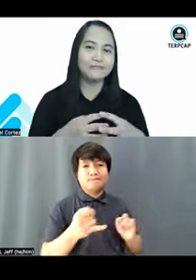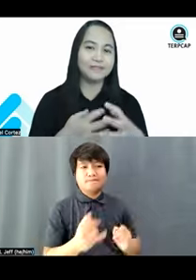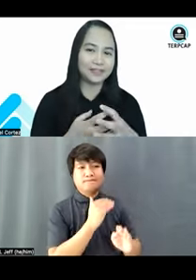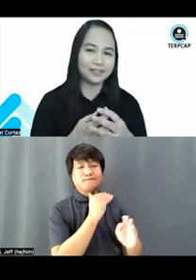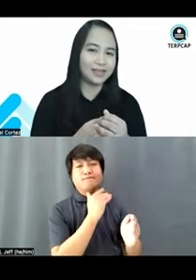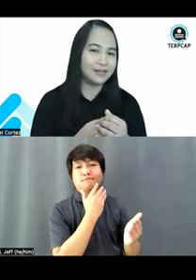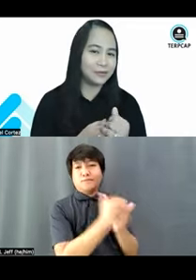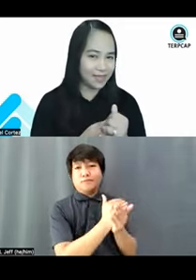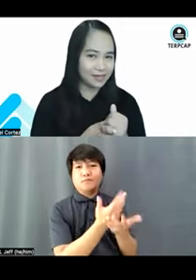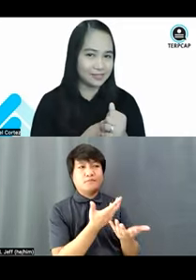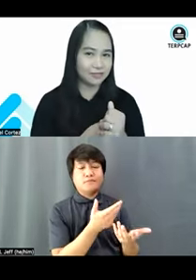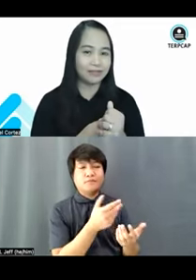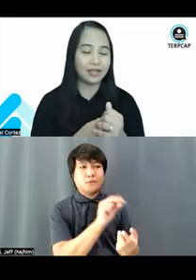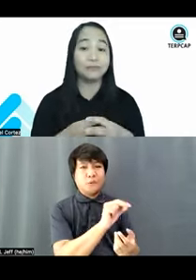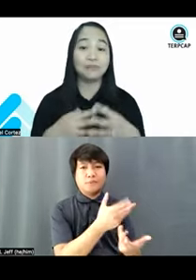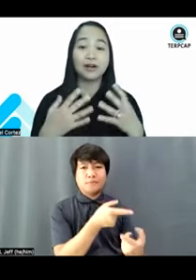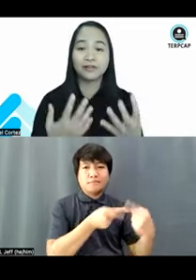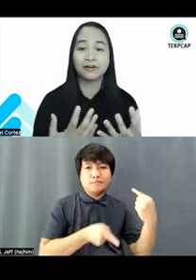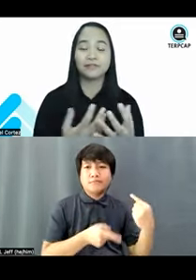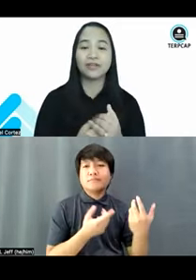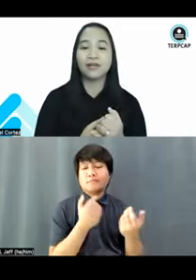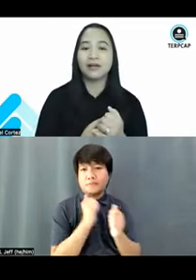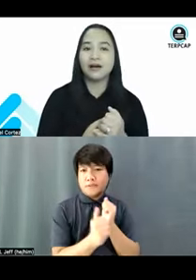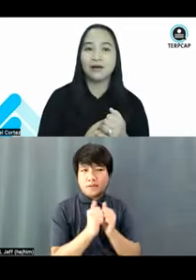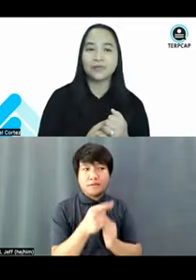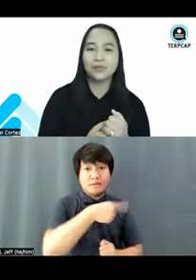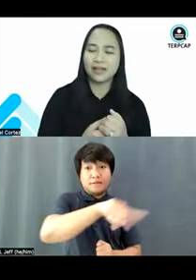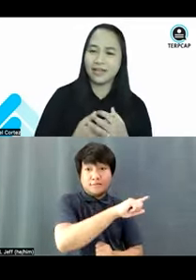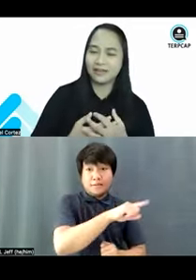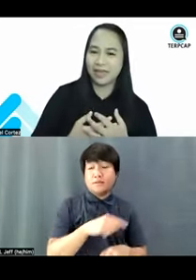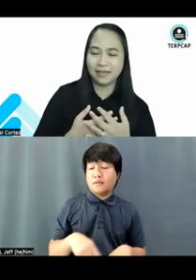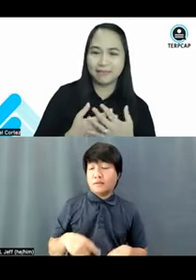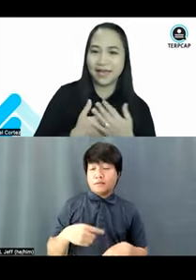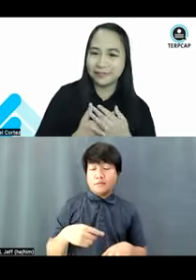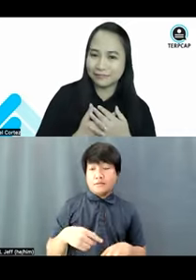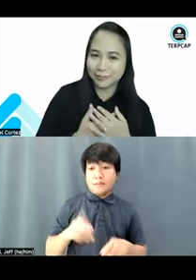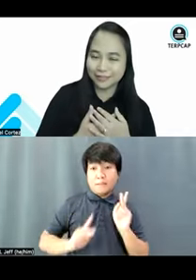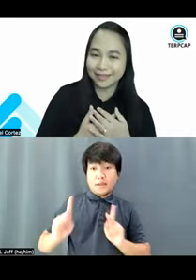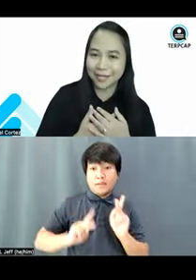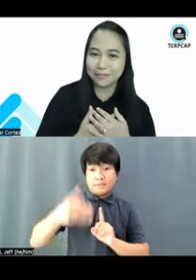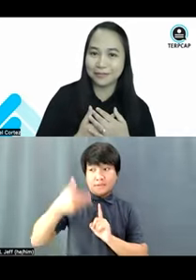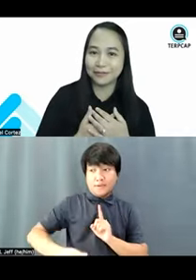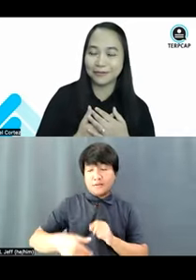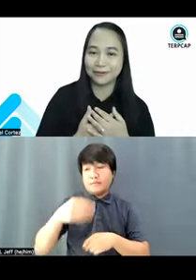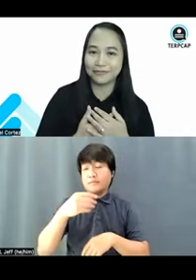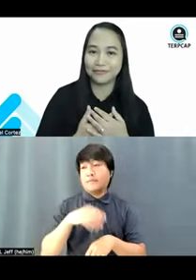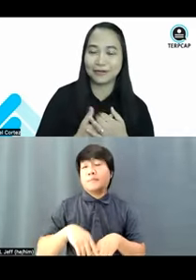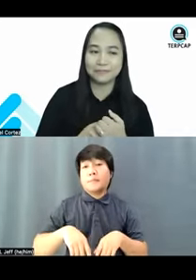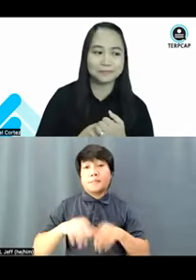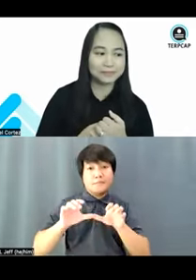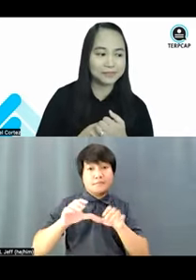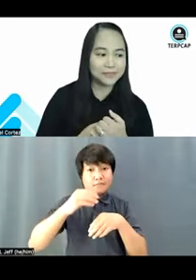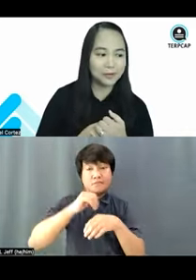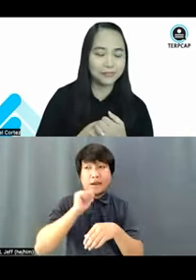be a good fit in any organization that I would be part of? Will I am I truly capable of